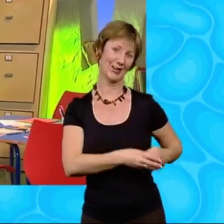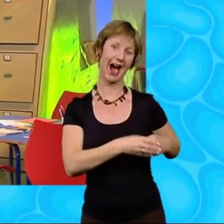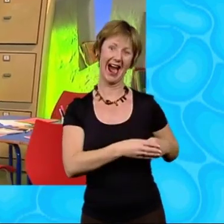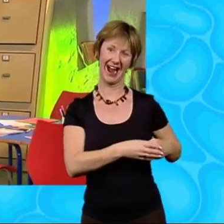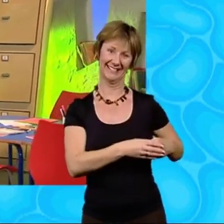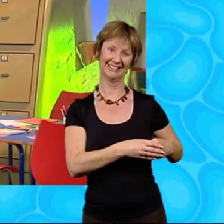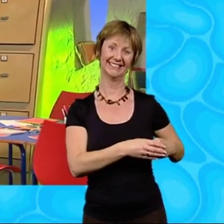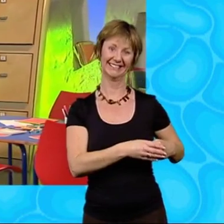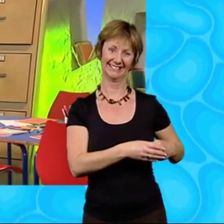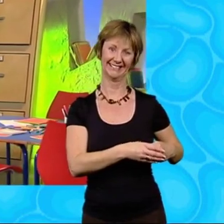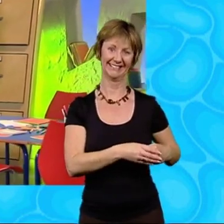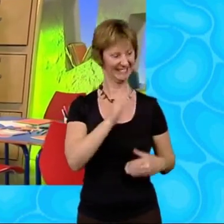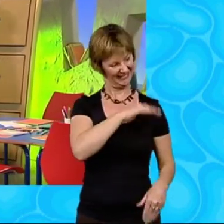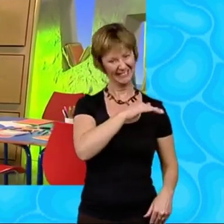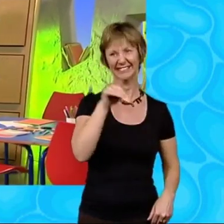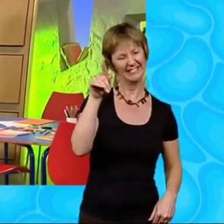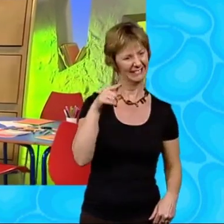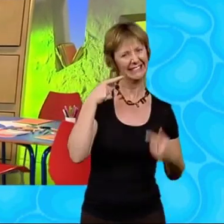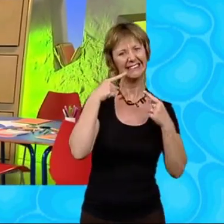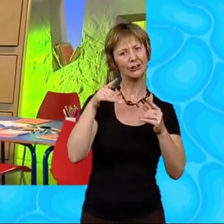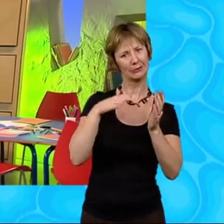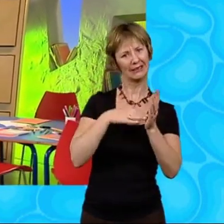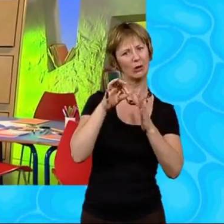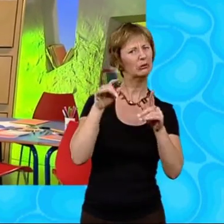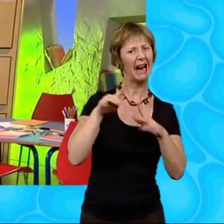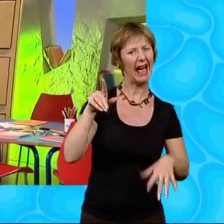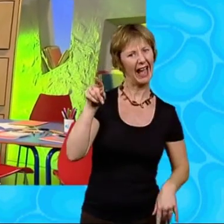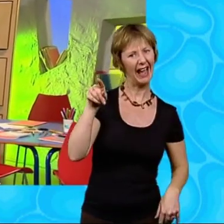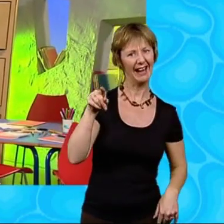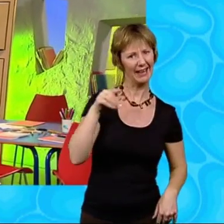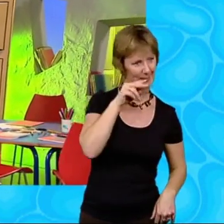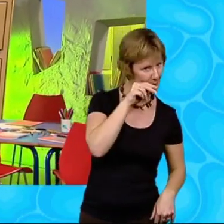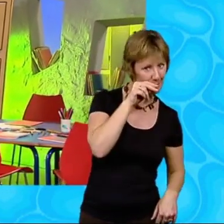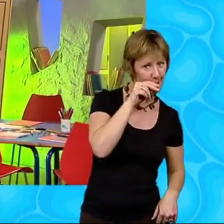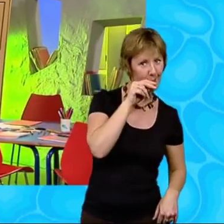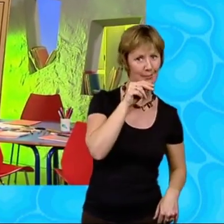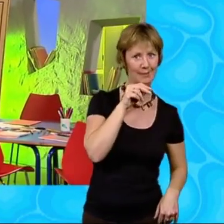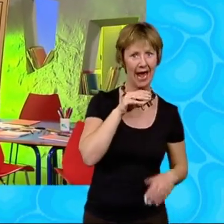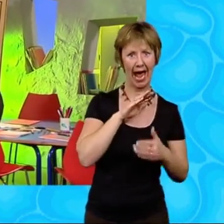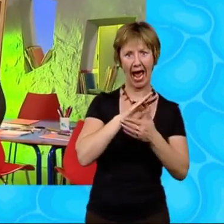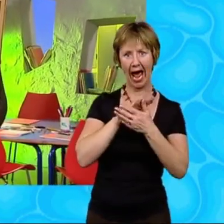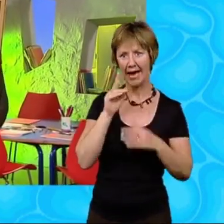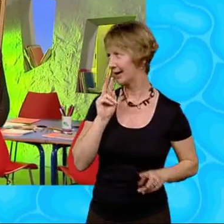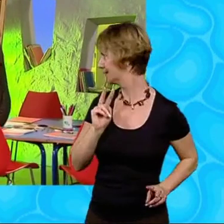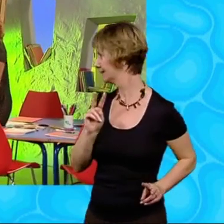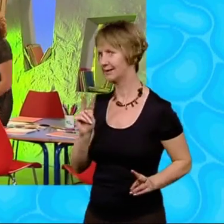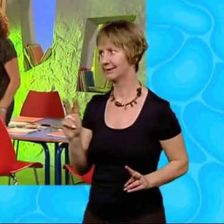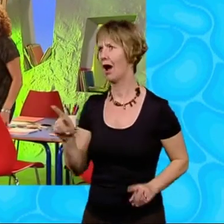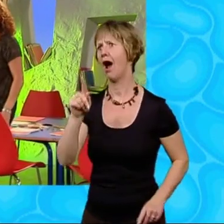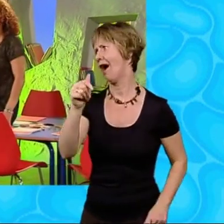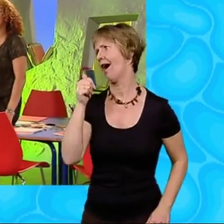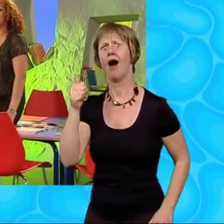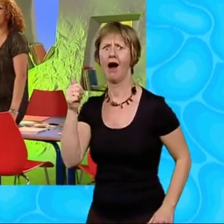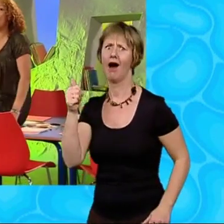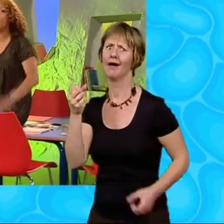So what's Miss Porter like? I whispered. Hannah looked around. She's great! Hannah